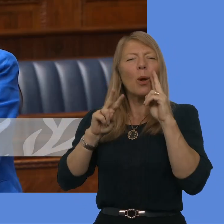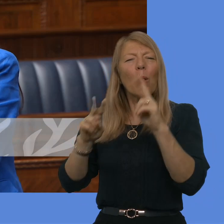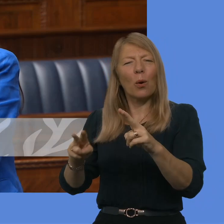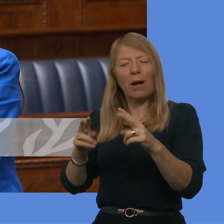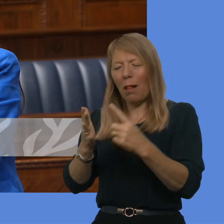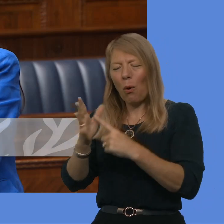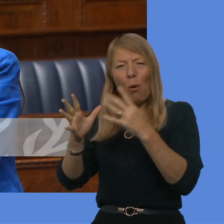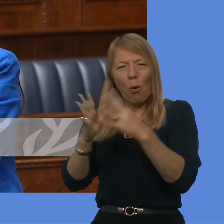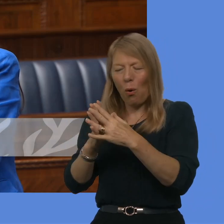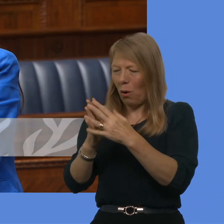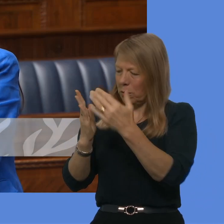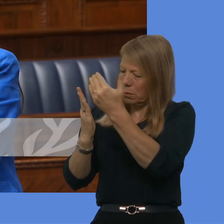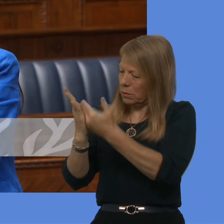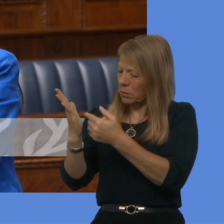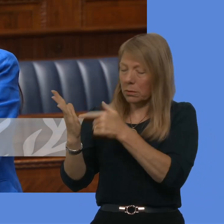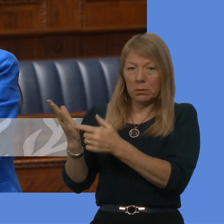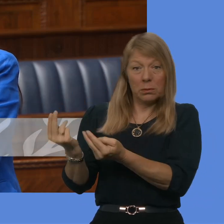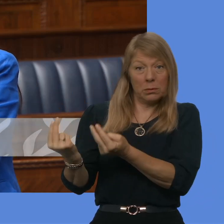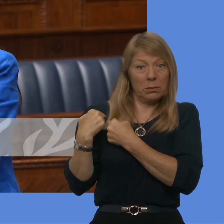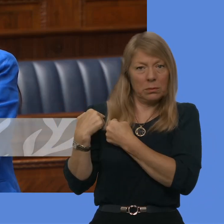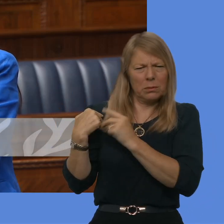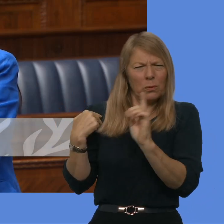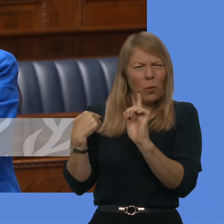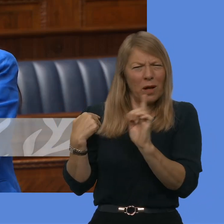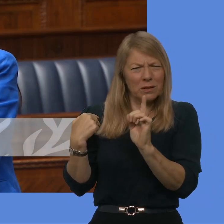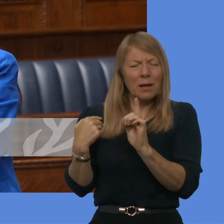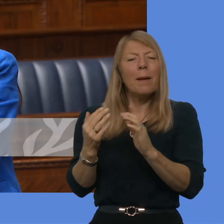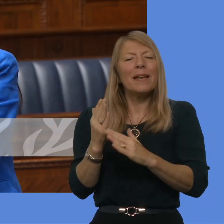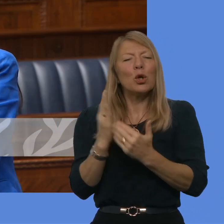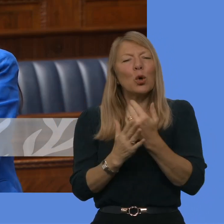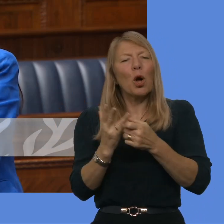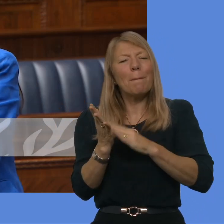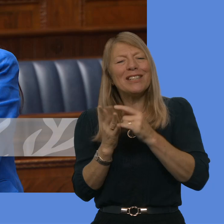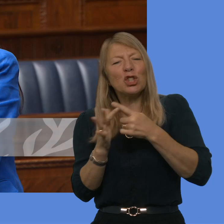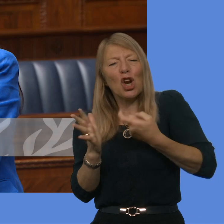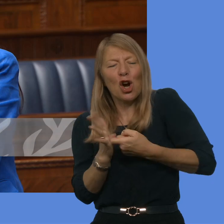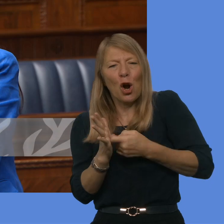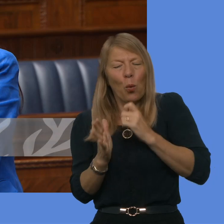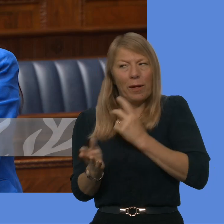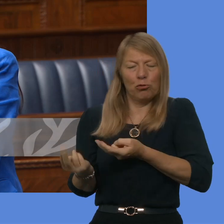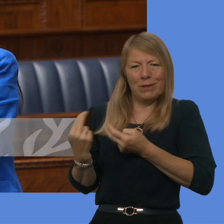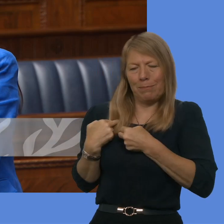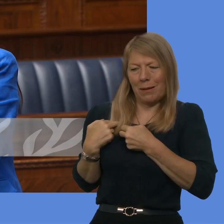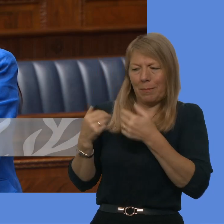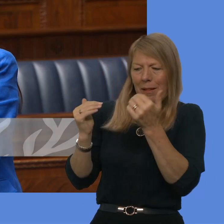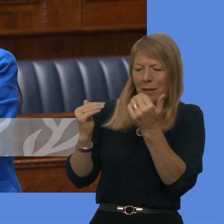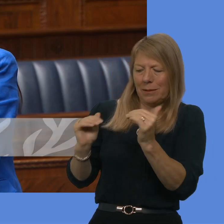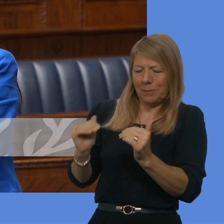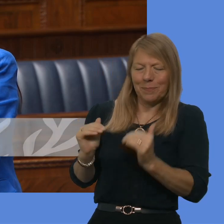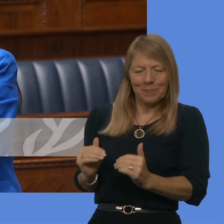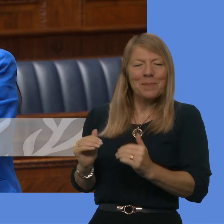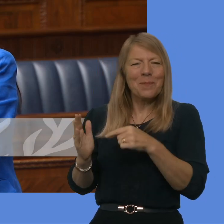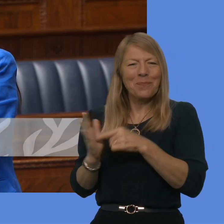these commissioners, but also in terms of the individual appointments, the proposals that they make. It is, of course,